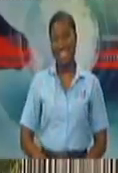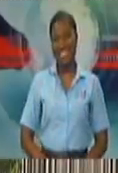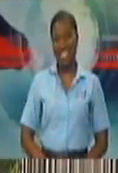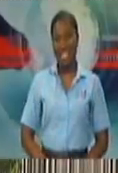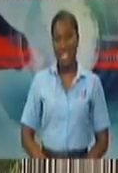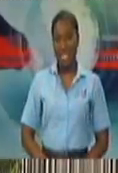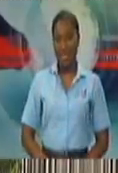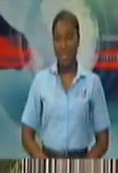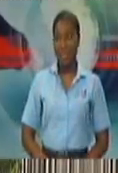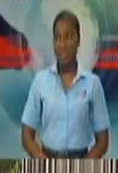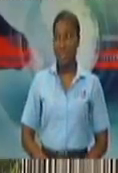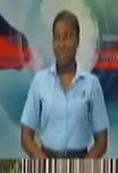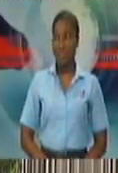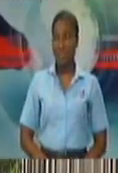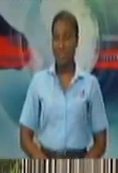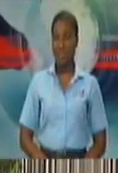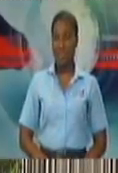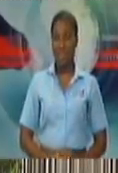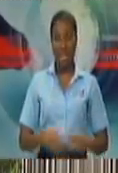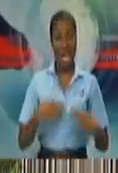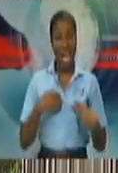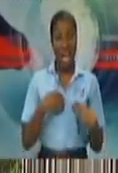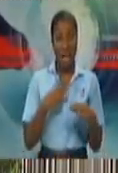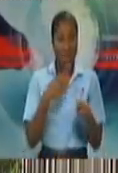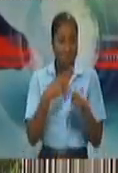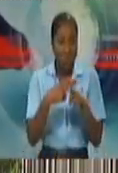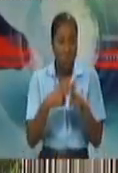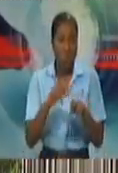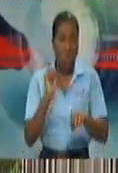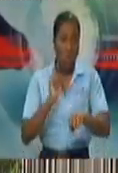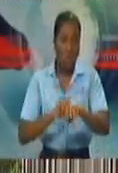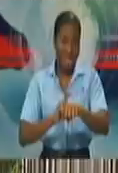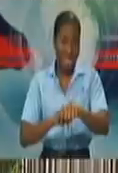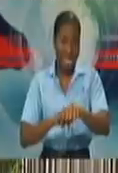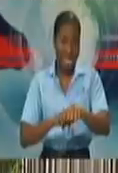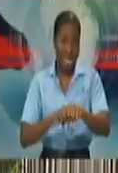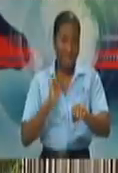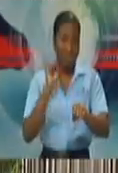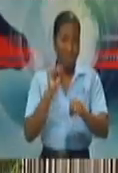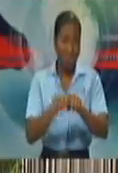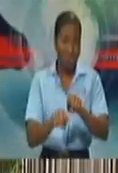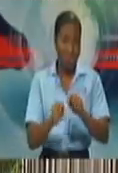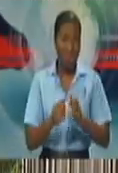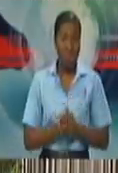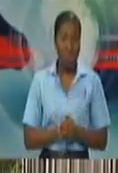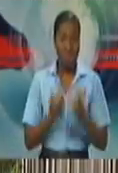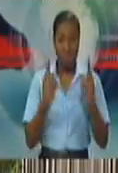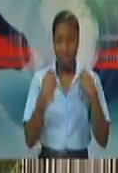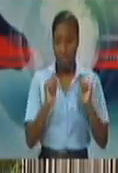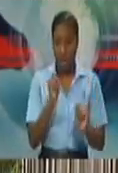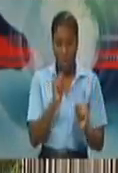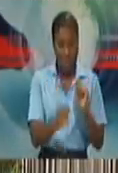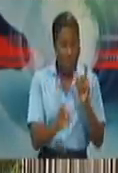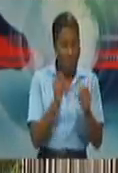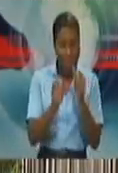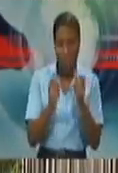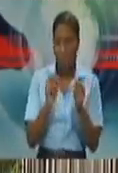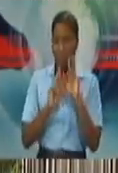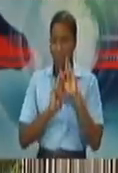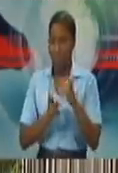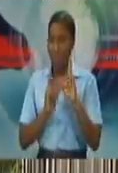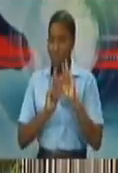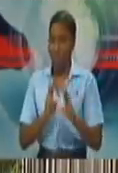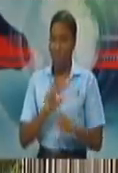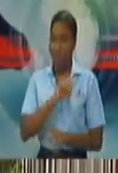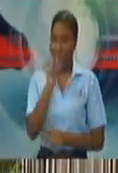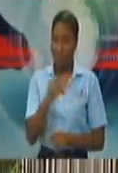Thank you very much. We have some limited time, so we will try to get as much of your questions in as